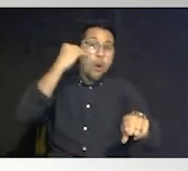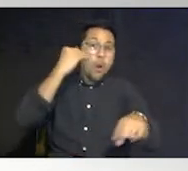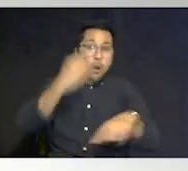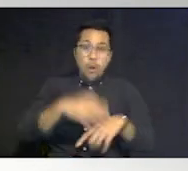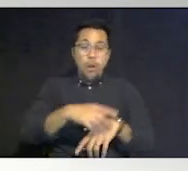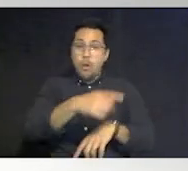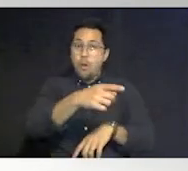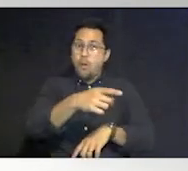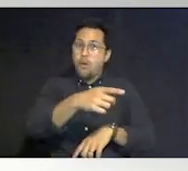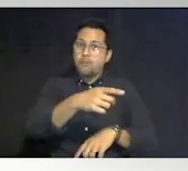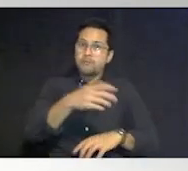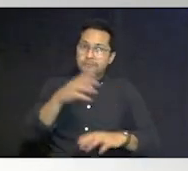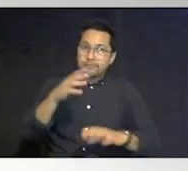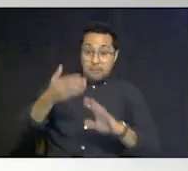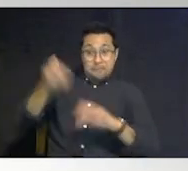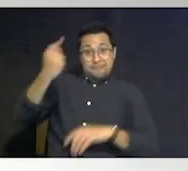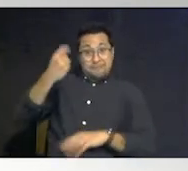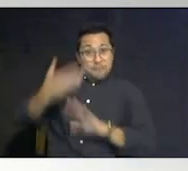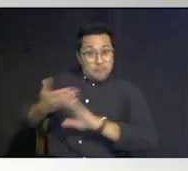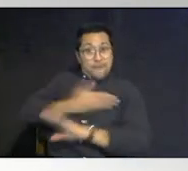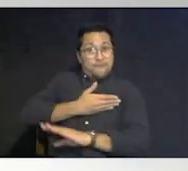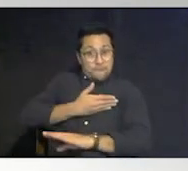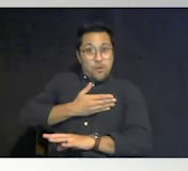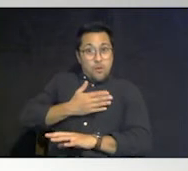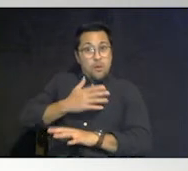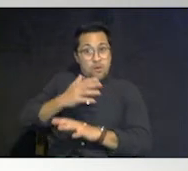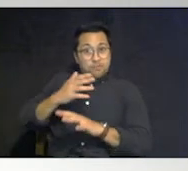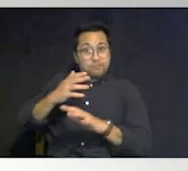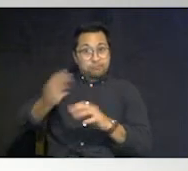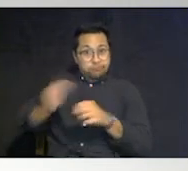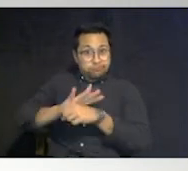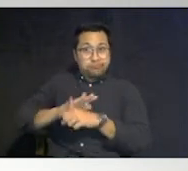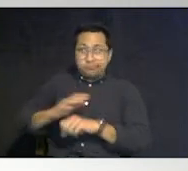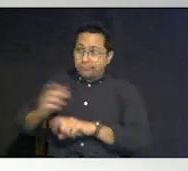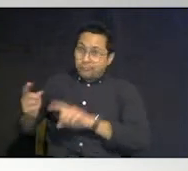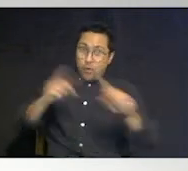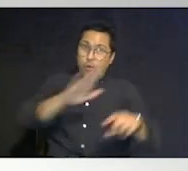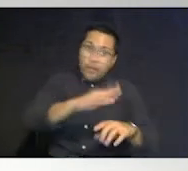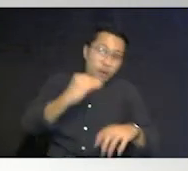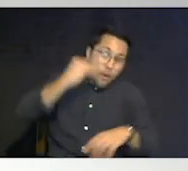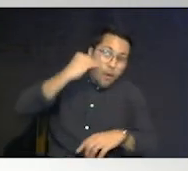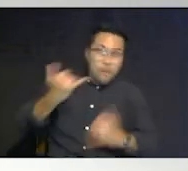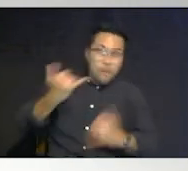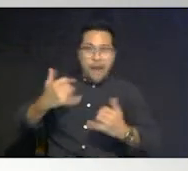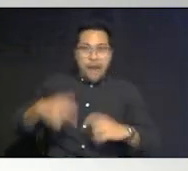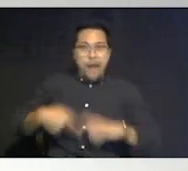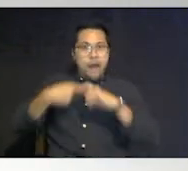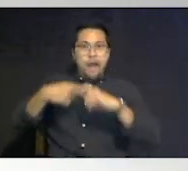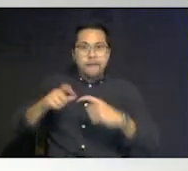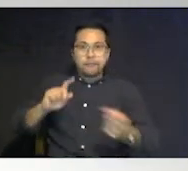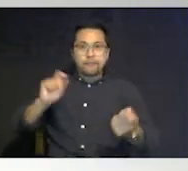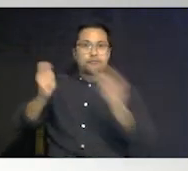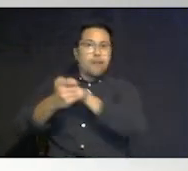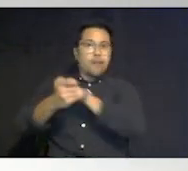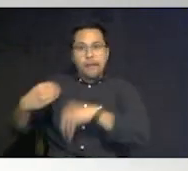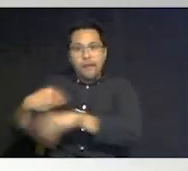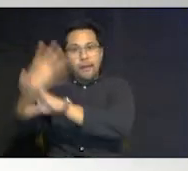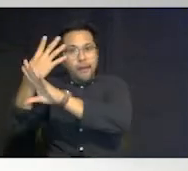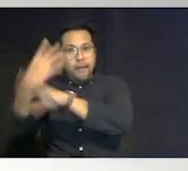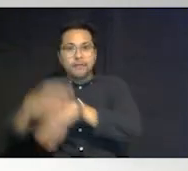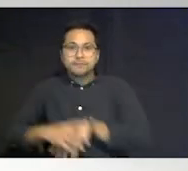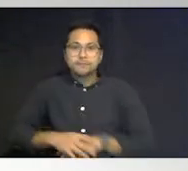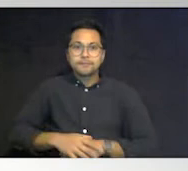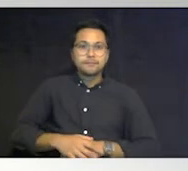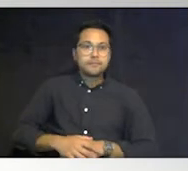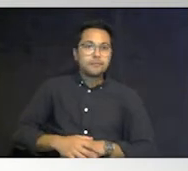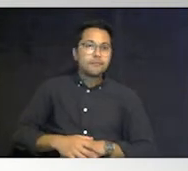virtual and became online individuals that were used to going to a day program and accessing some socialization whether it's